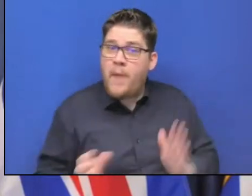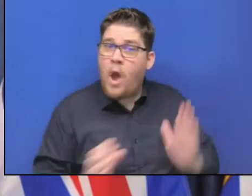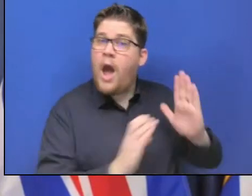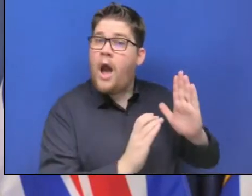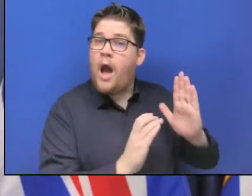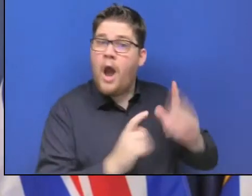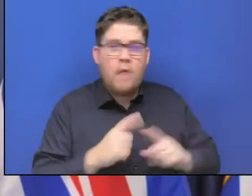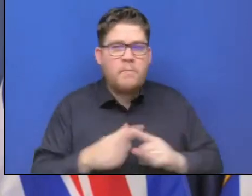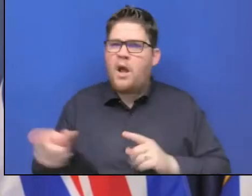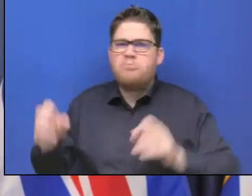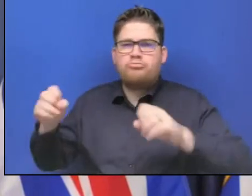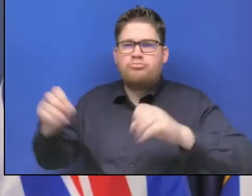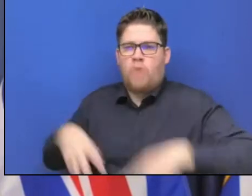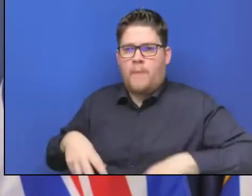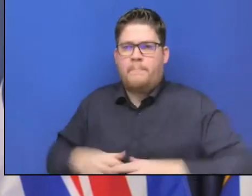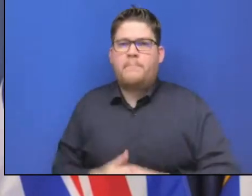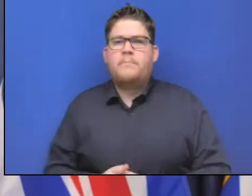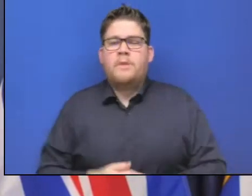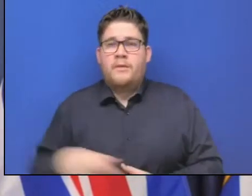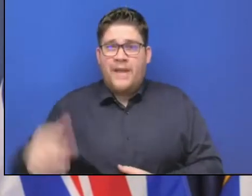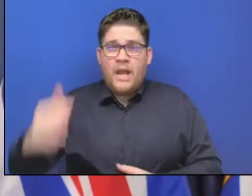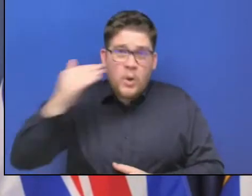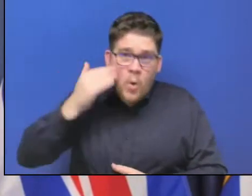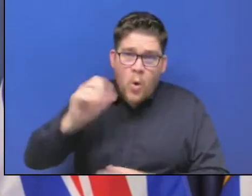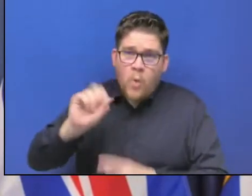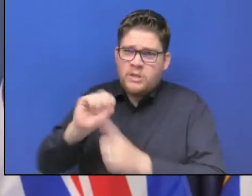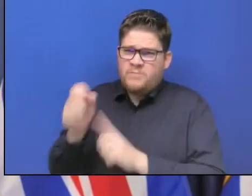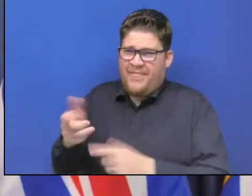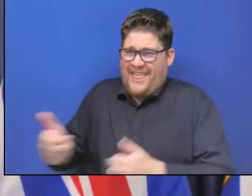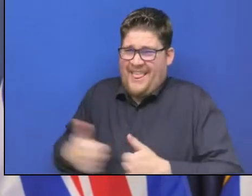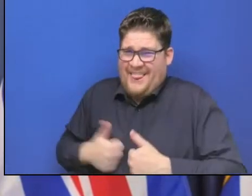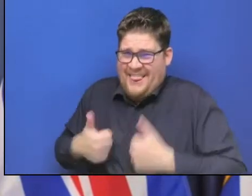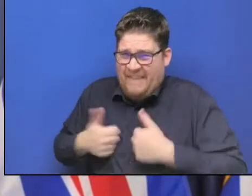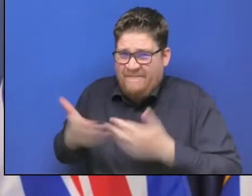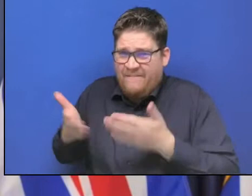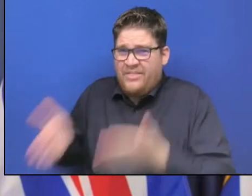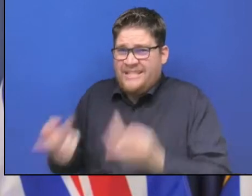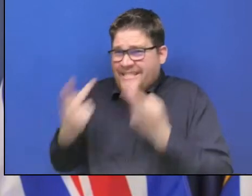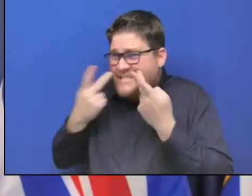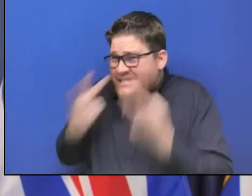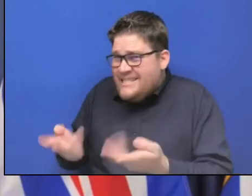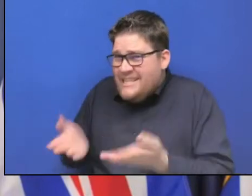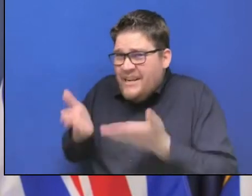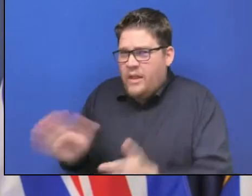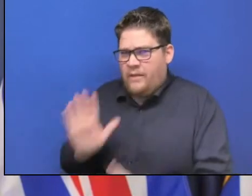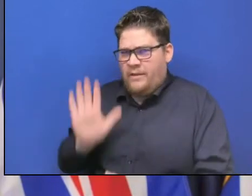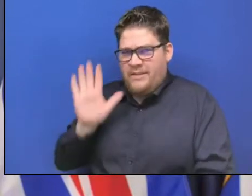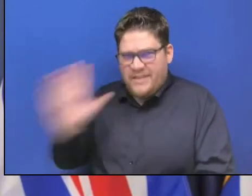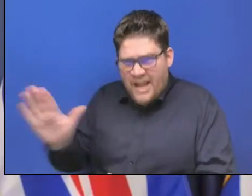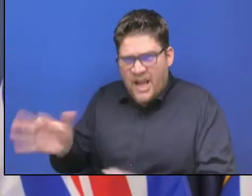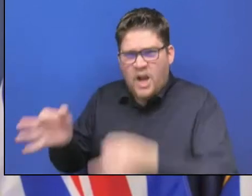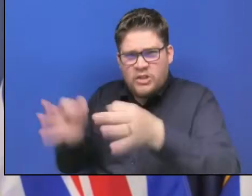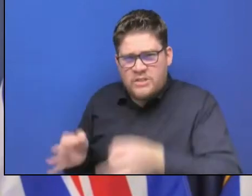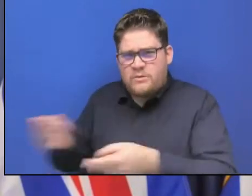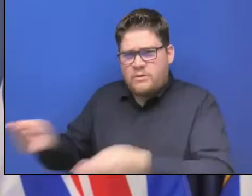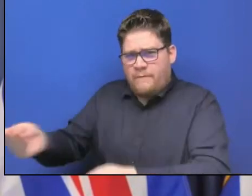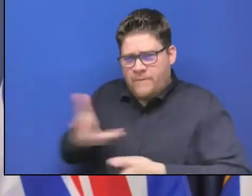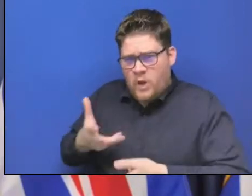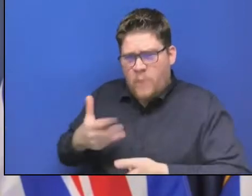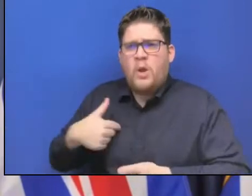know the situation as it's happening, minute by minute, hour by hour. And that has been our approach right from the get-go.